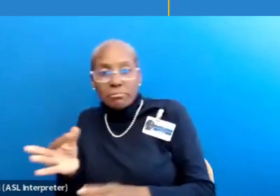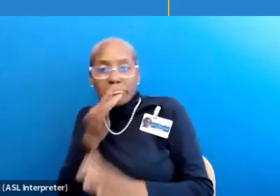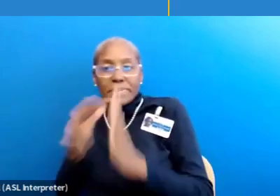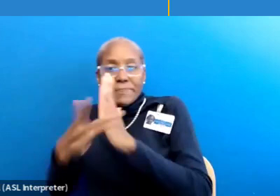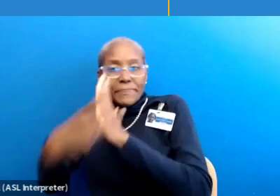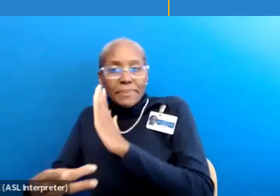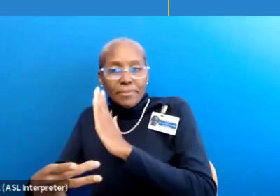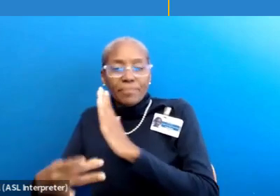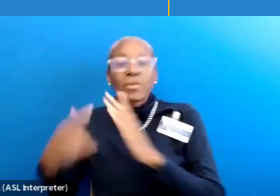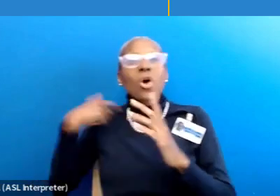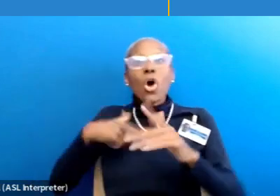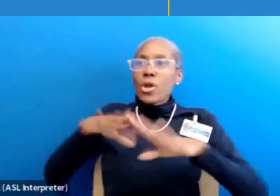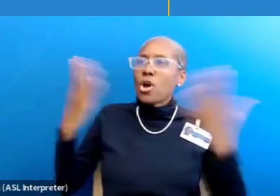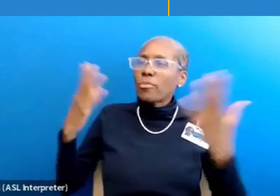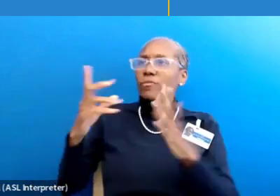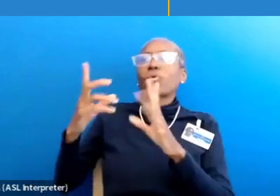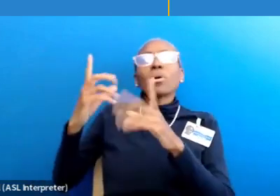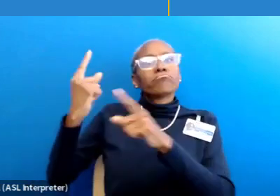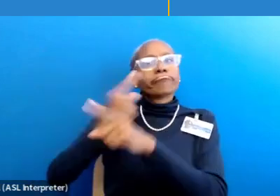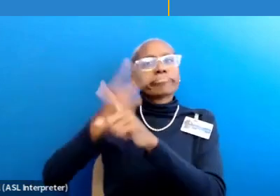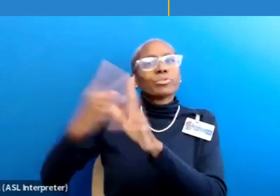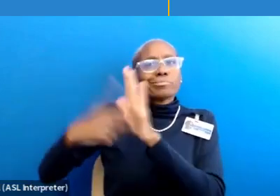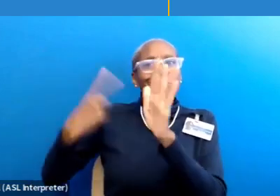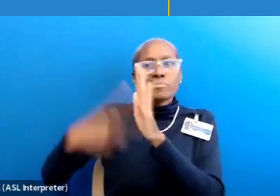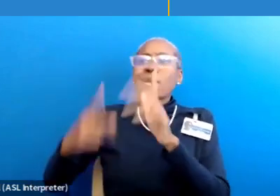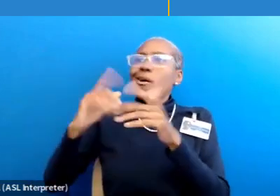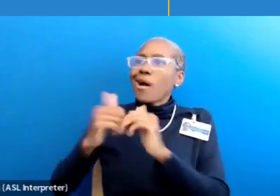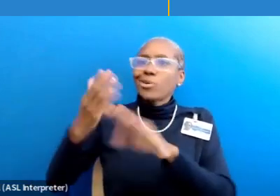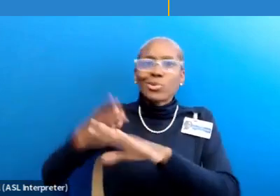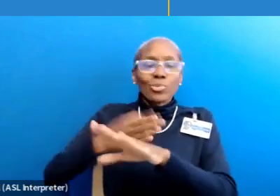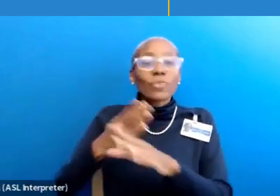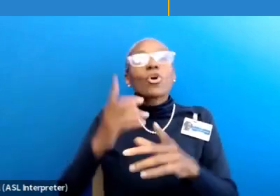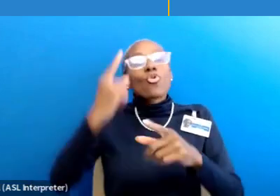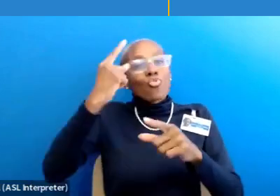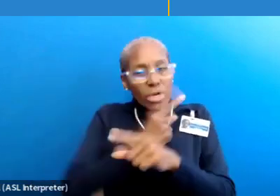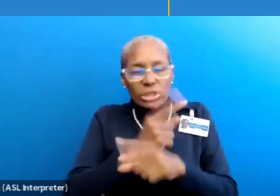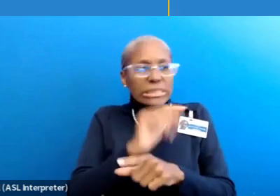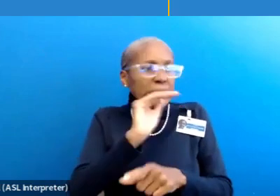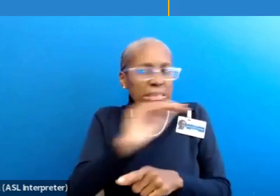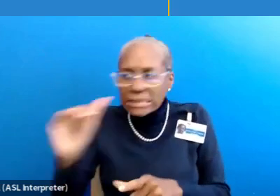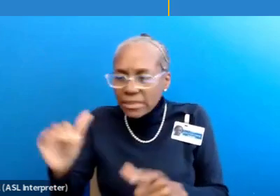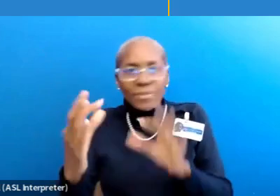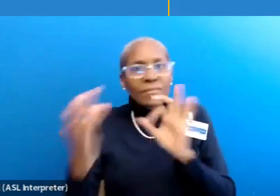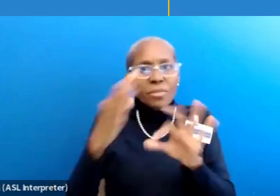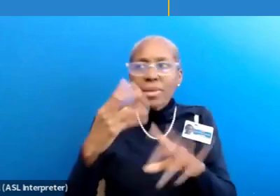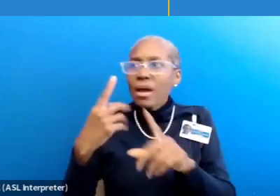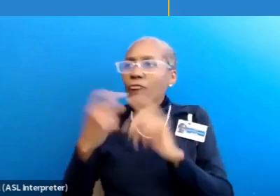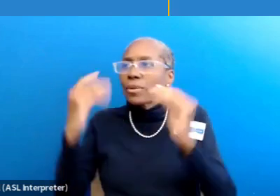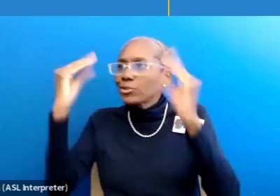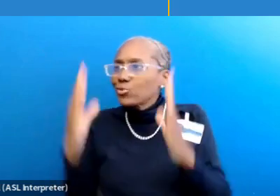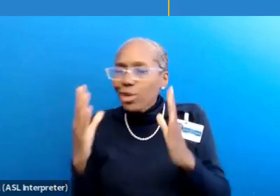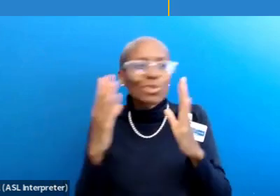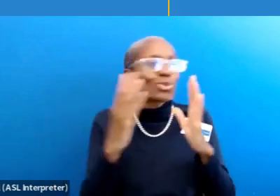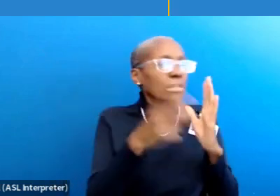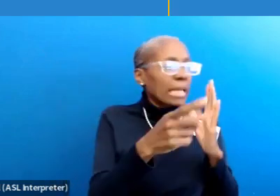constructive criticism and suggestions for improvement? Regularly and deliberately seeking feedback from instructors and peers will